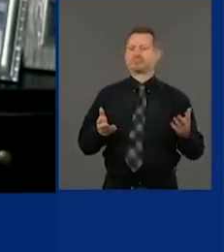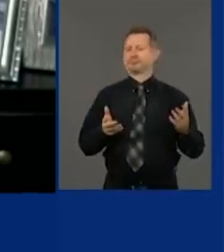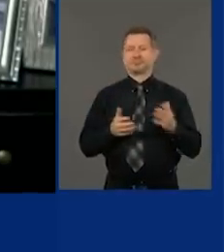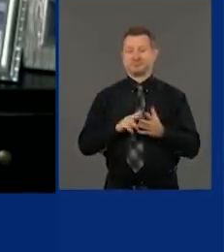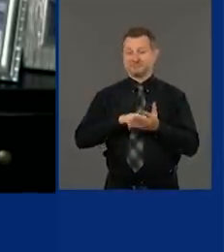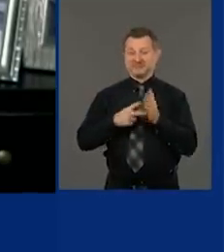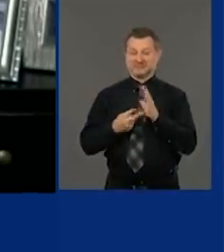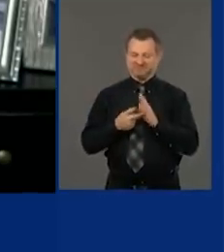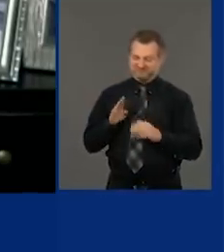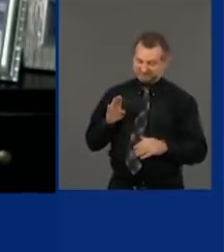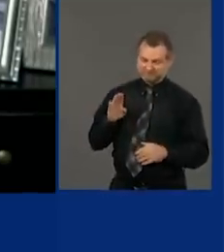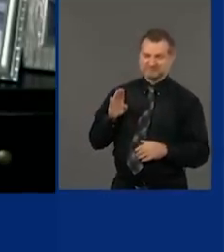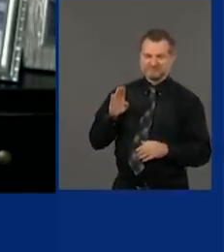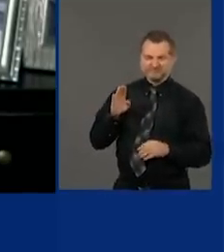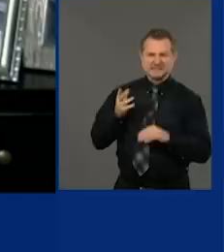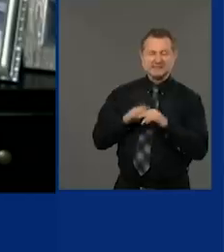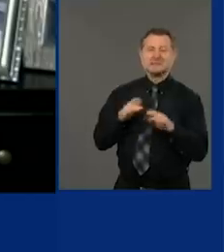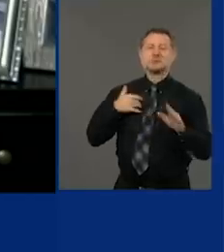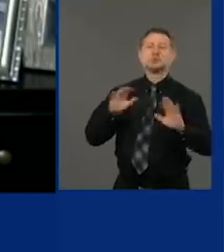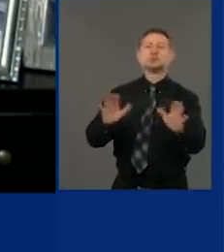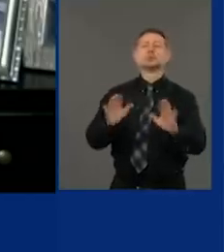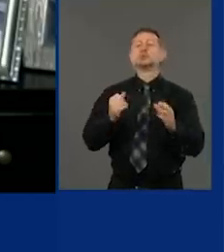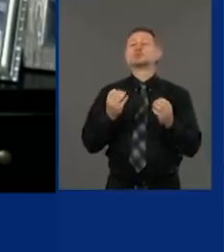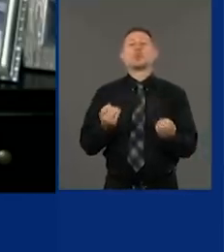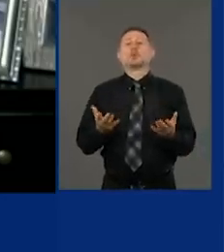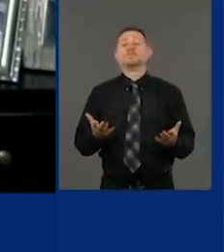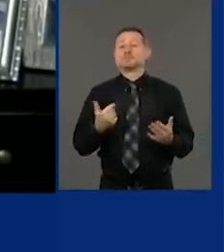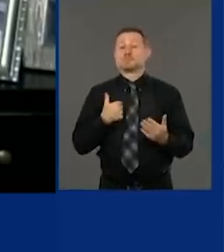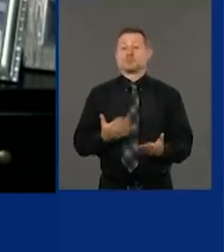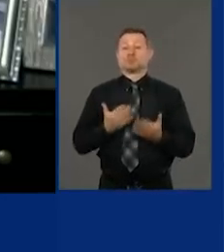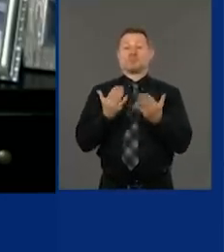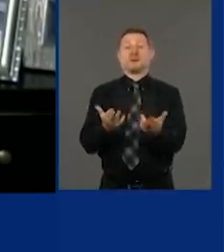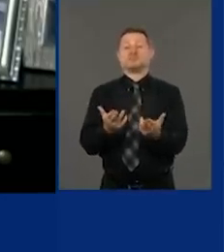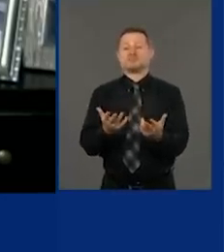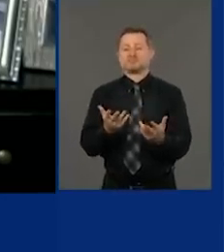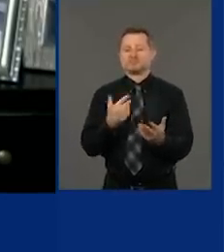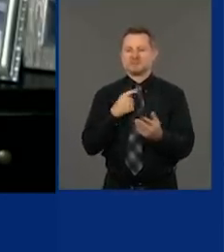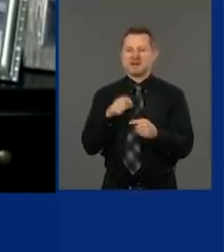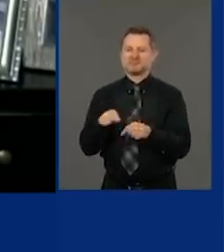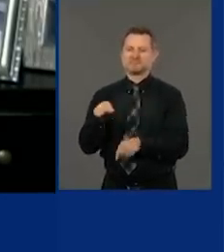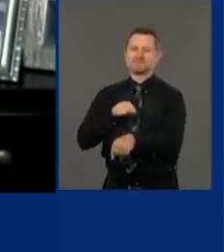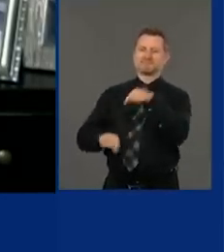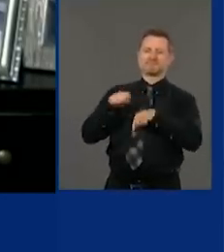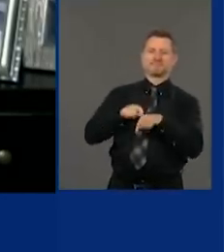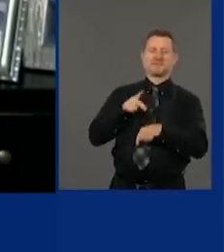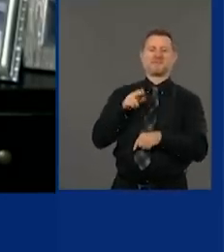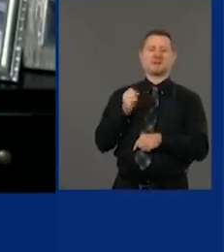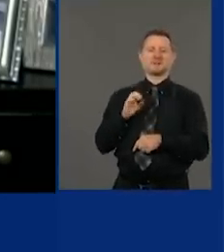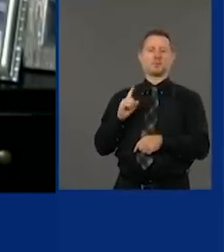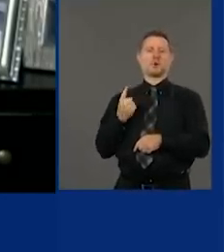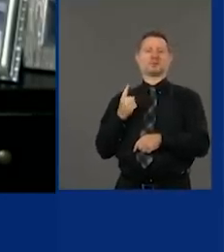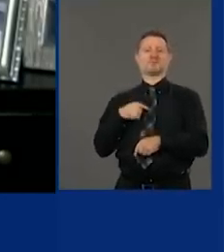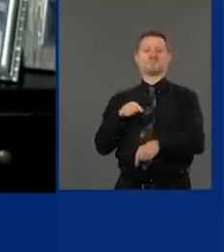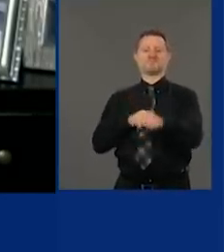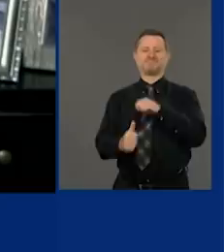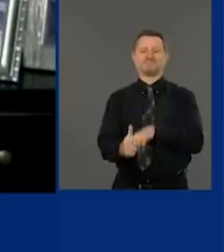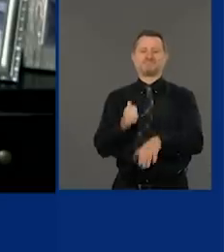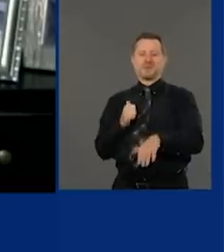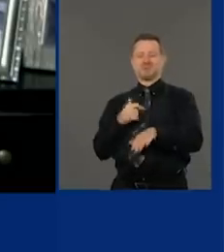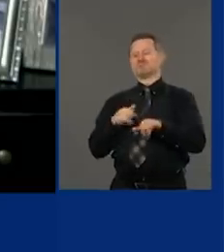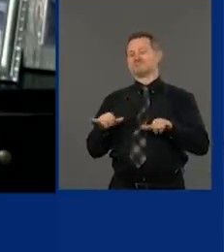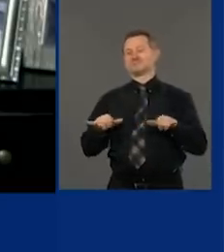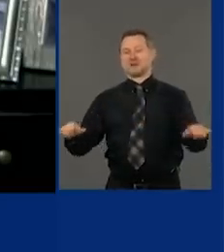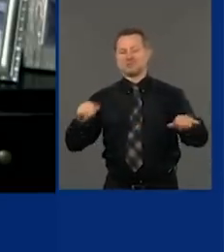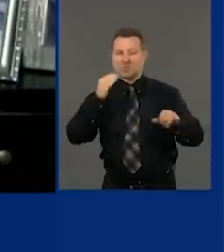direction. So as a city, we've recommended that we go back to phase one, which is essentially a stay-at-home order. Also, we've